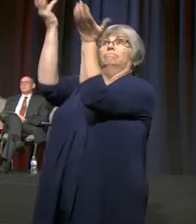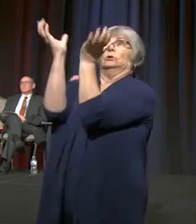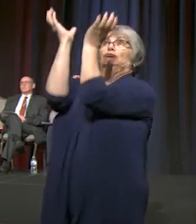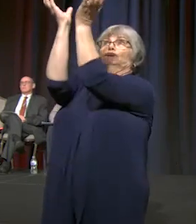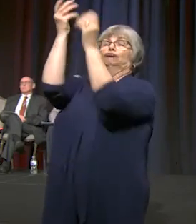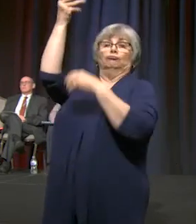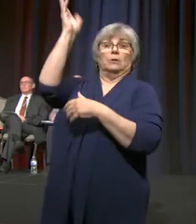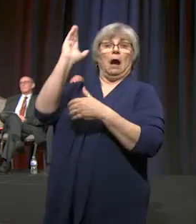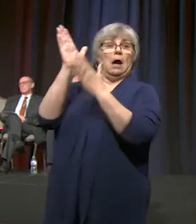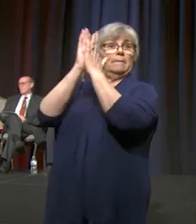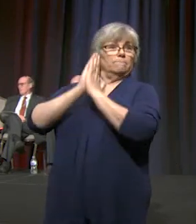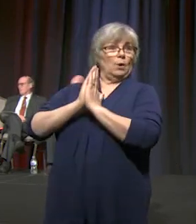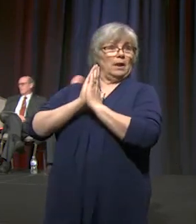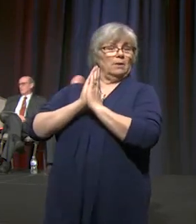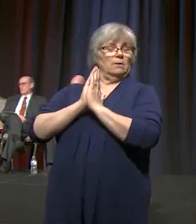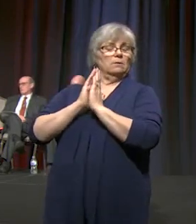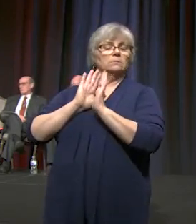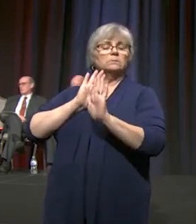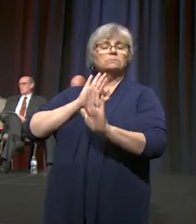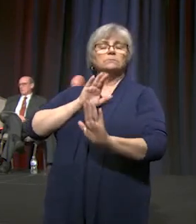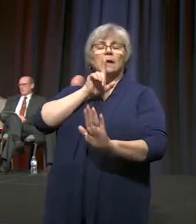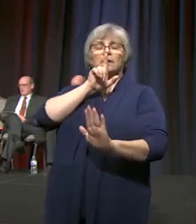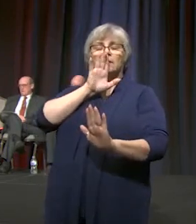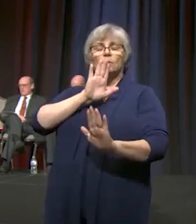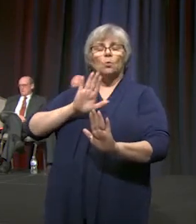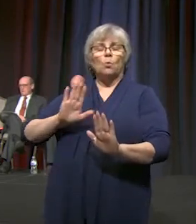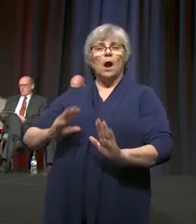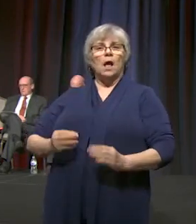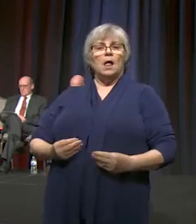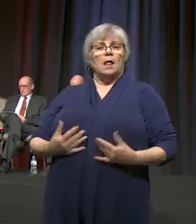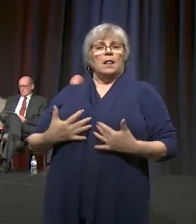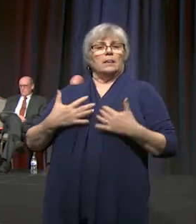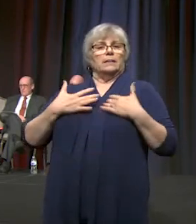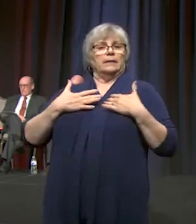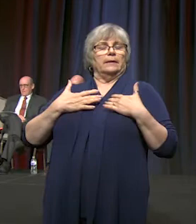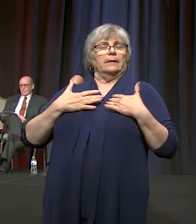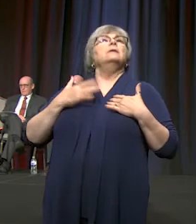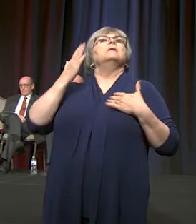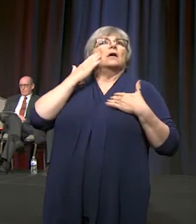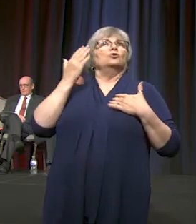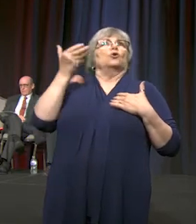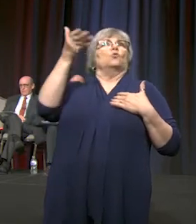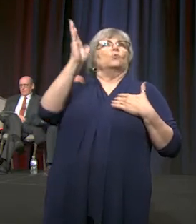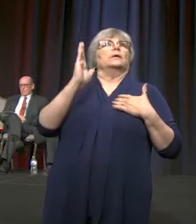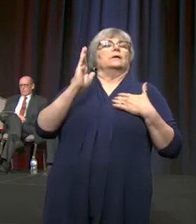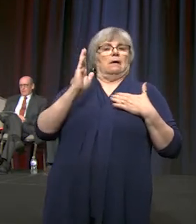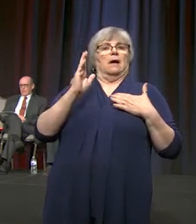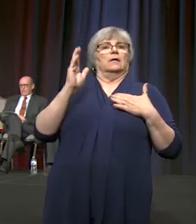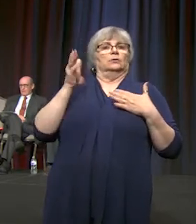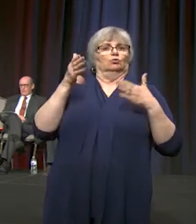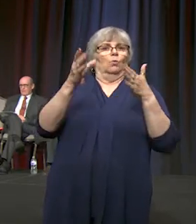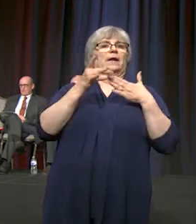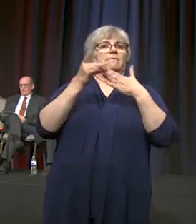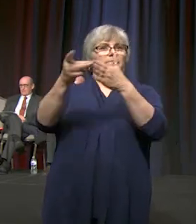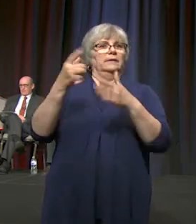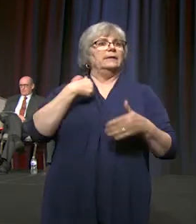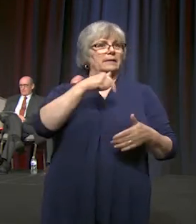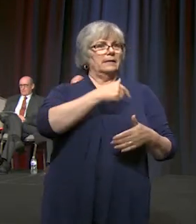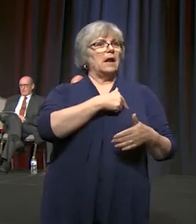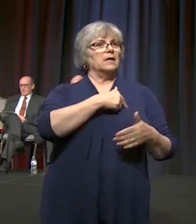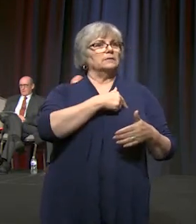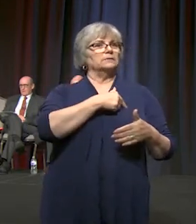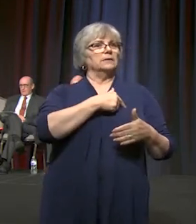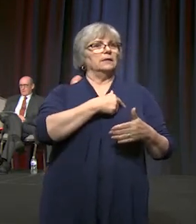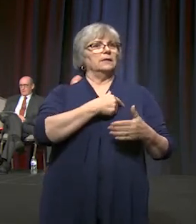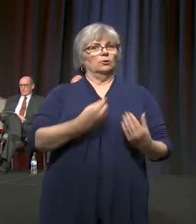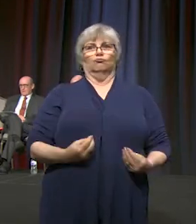quietly to hear how he can guide us and lead us in our ways of growing spiritually. We have